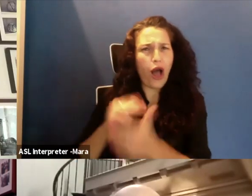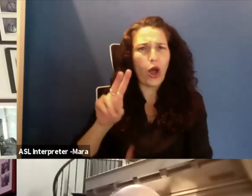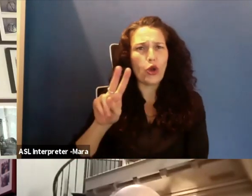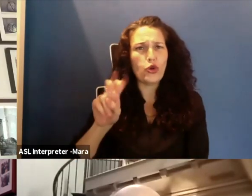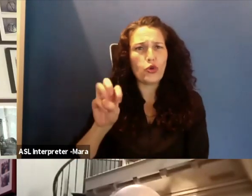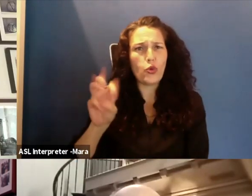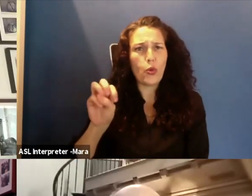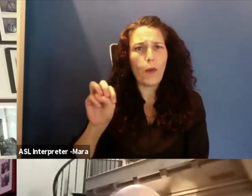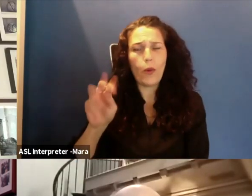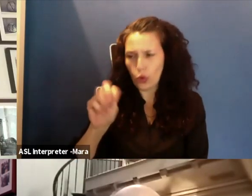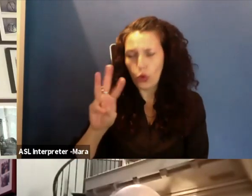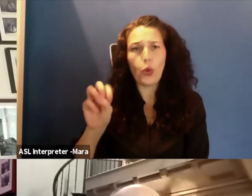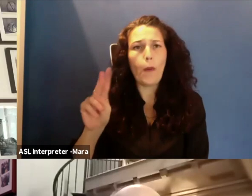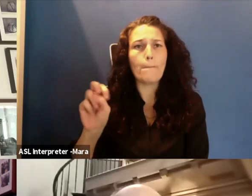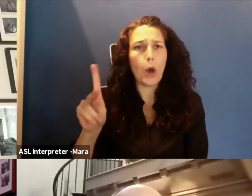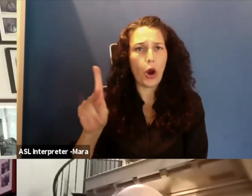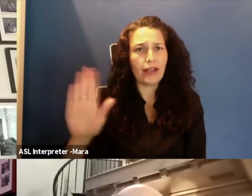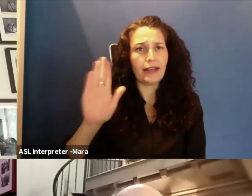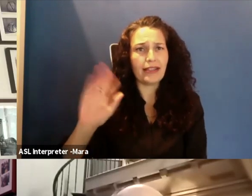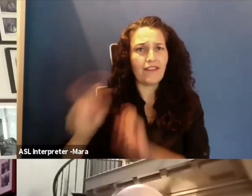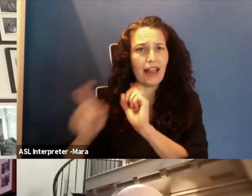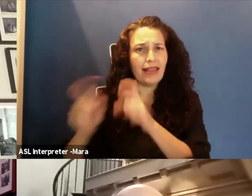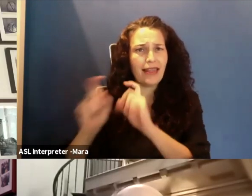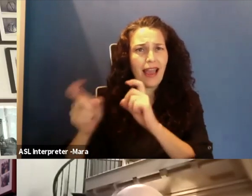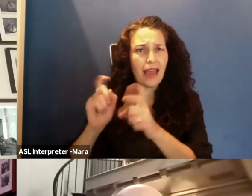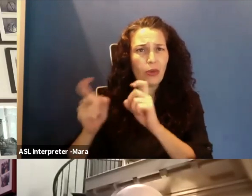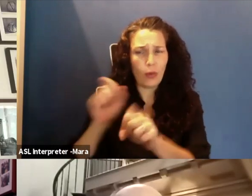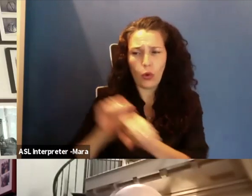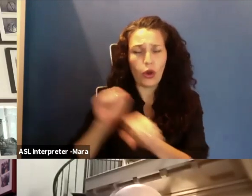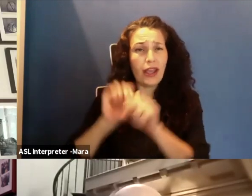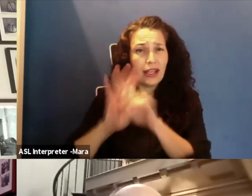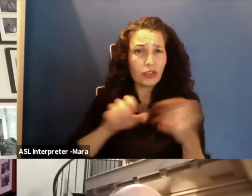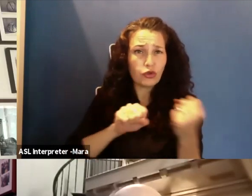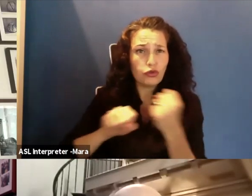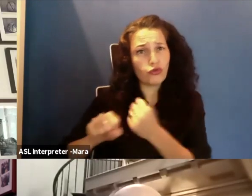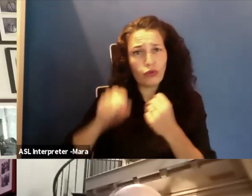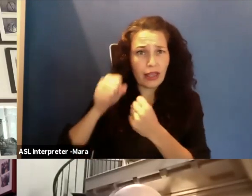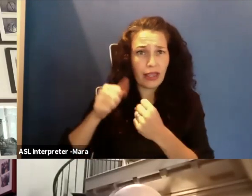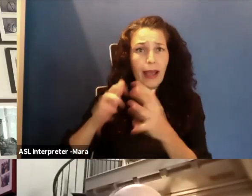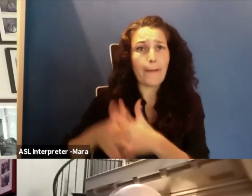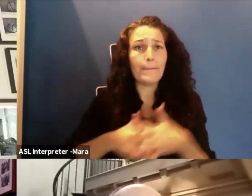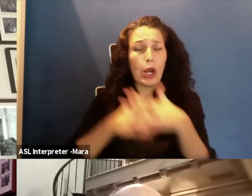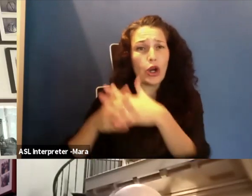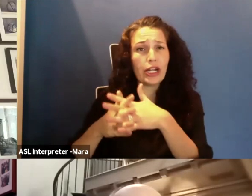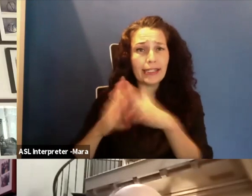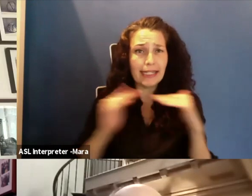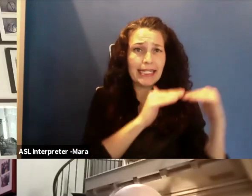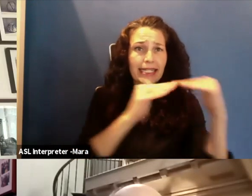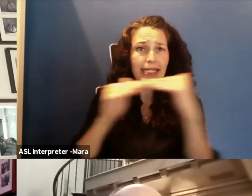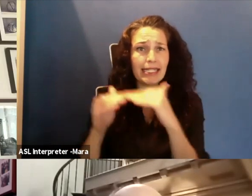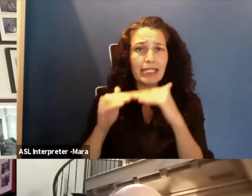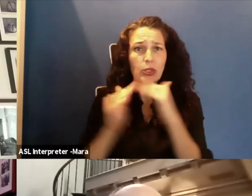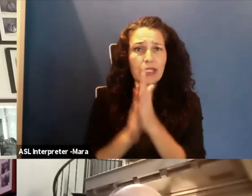work helps to strengthen American democracy by supporting the values that our country aspires